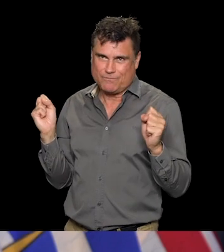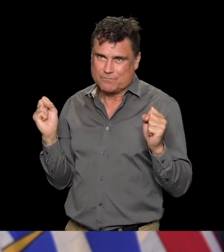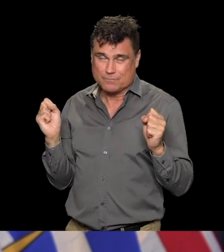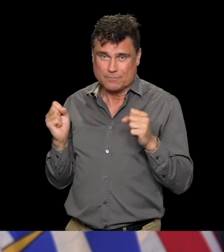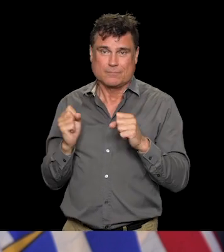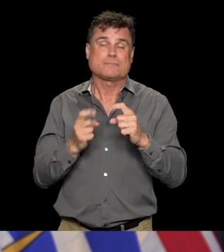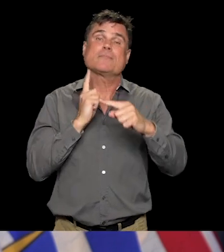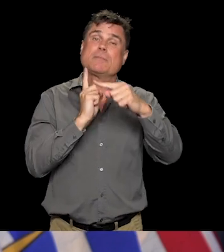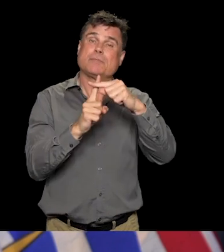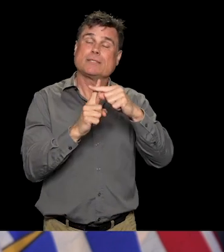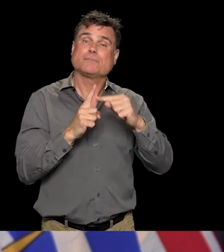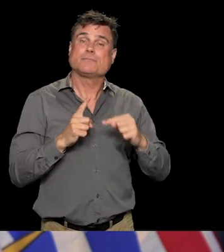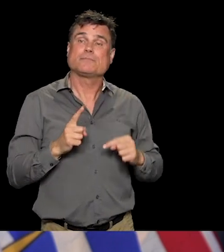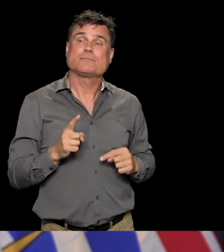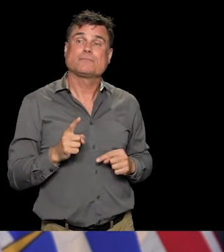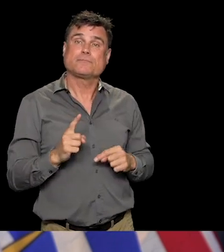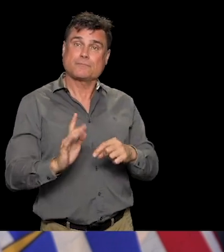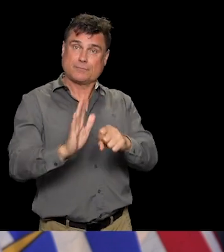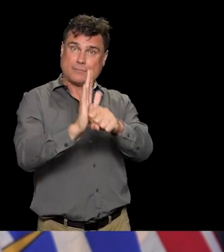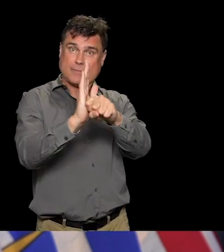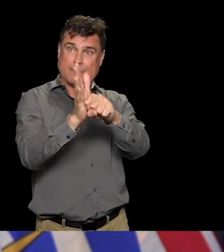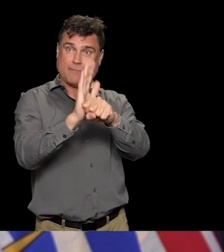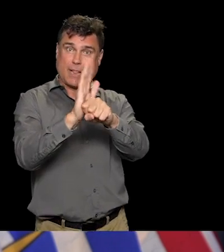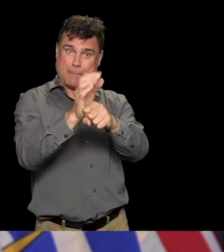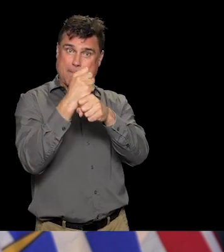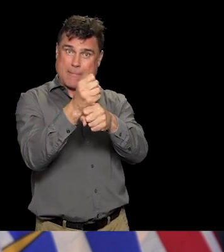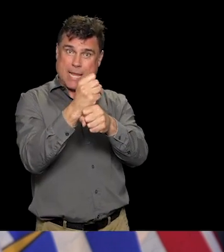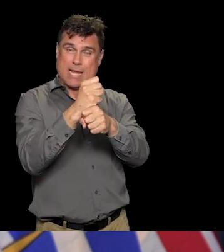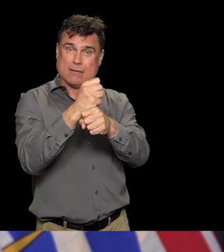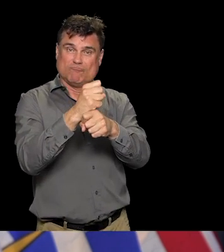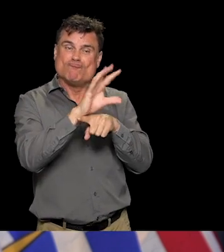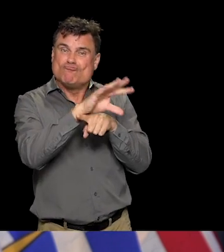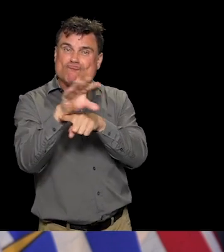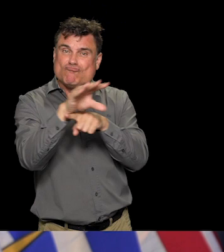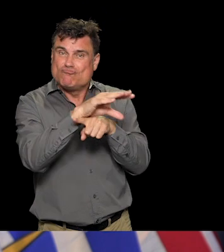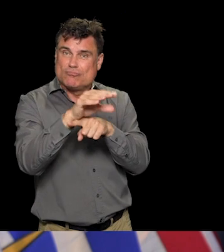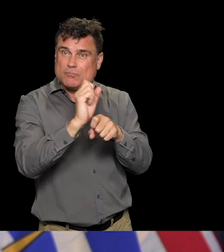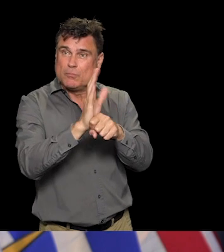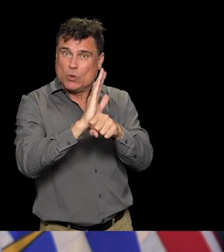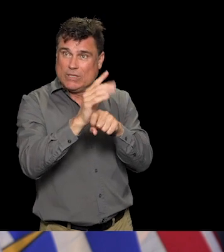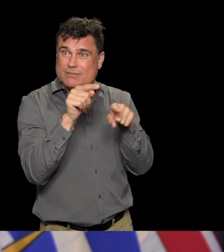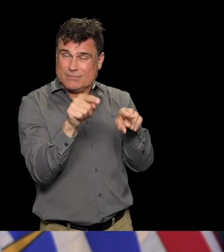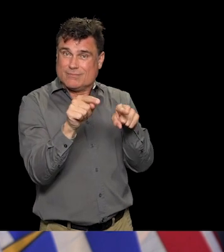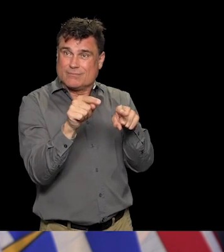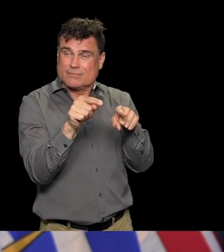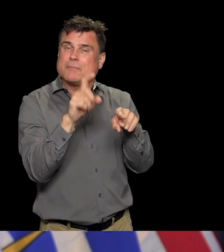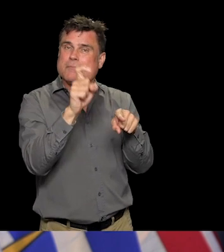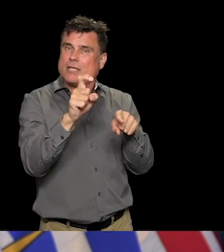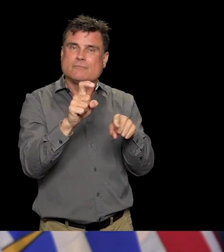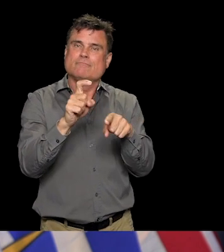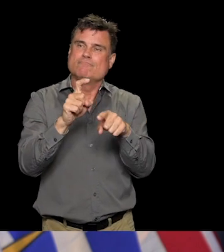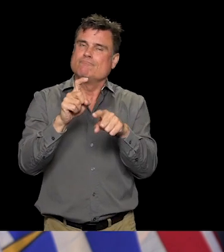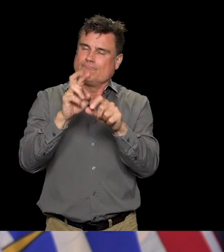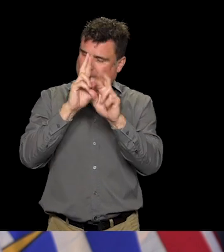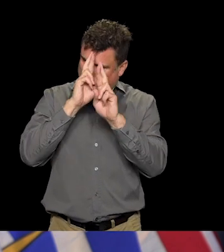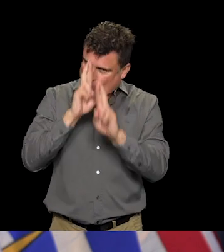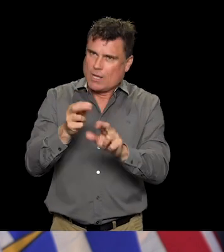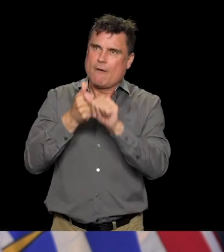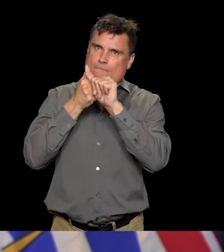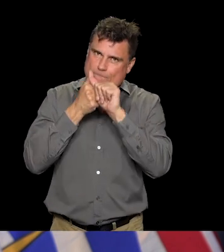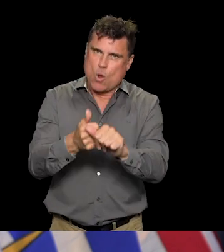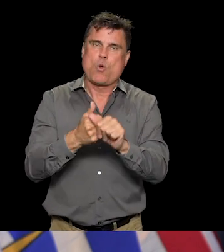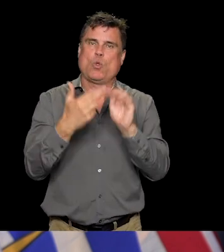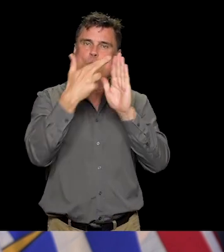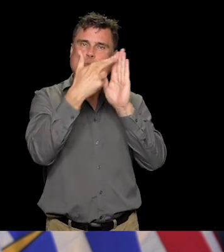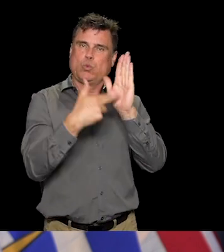if you will, around international travel, around people coming into BC and to Canada and there's requirements around